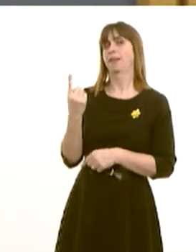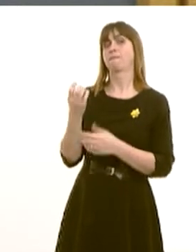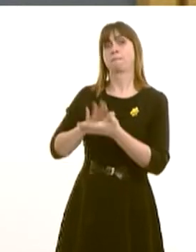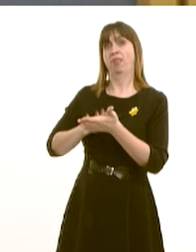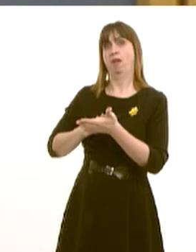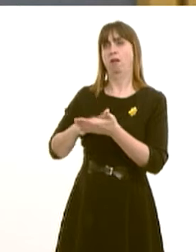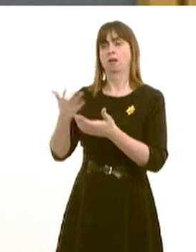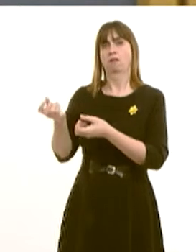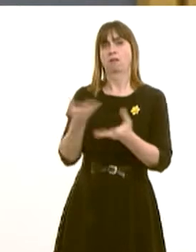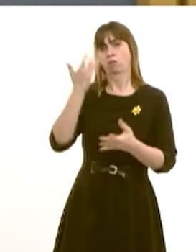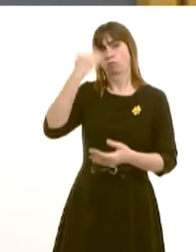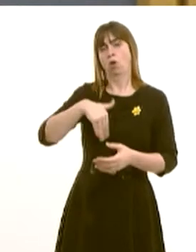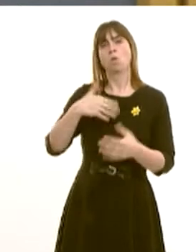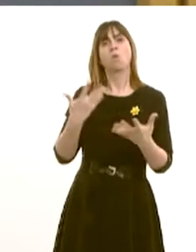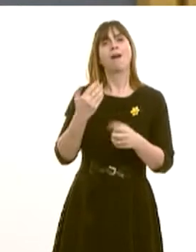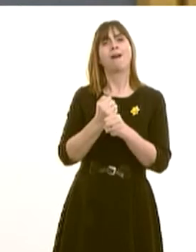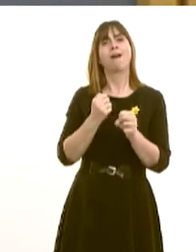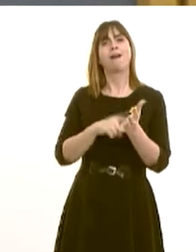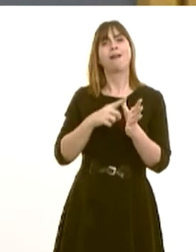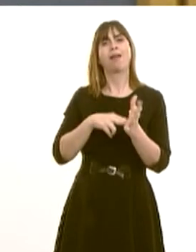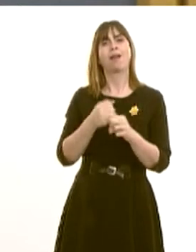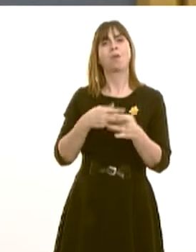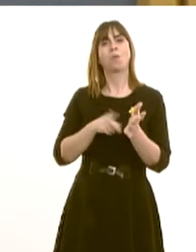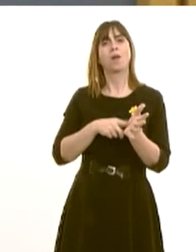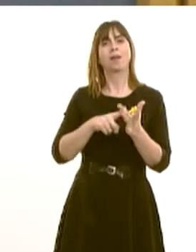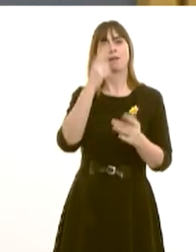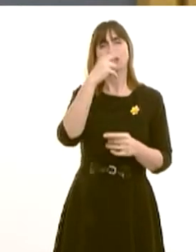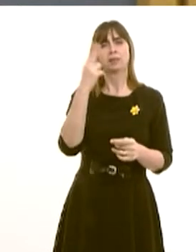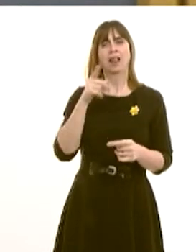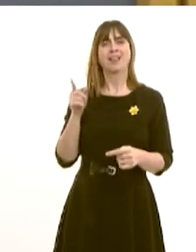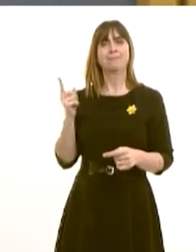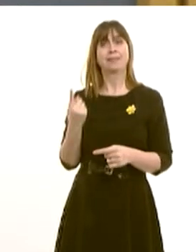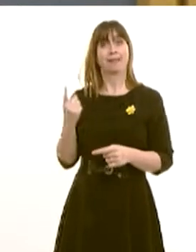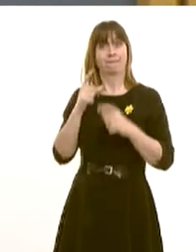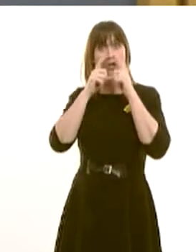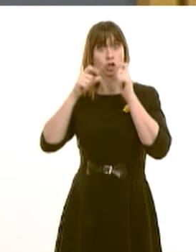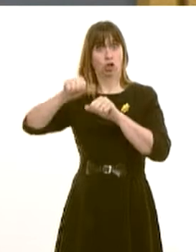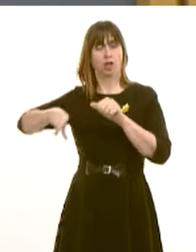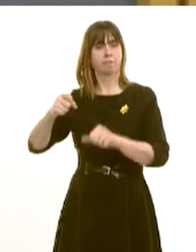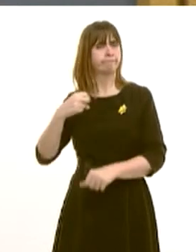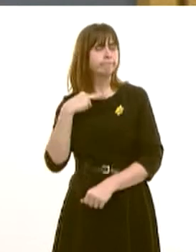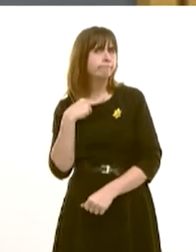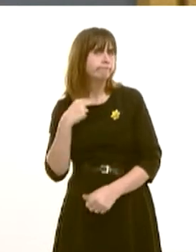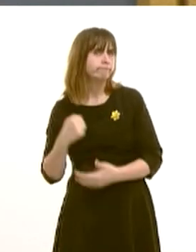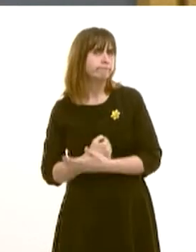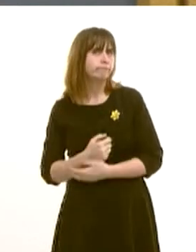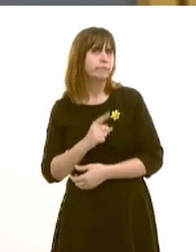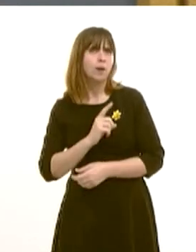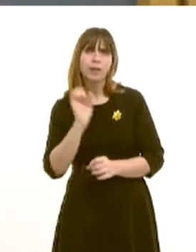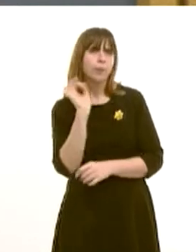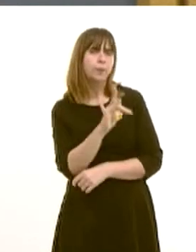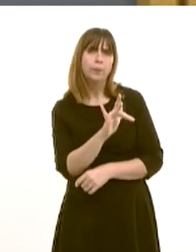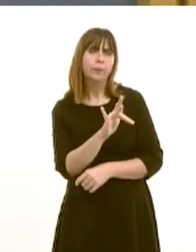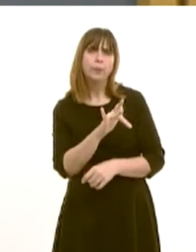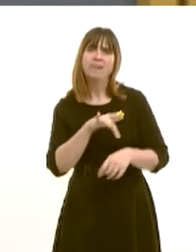Glangwilly Hospital and he deeply regretted the fact that the physiotherapy service wasn't in place there